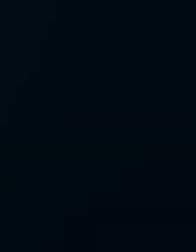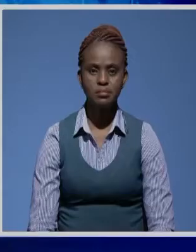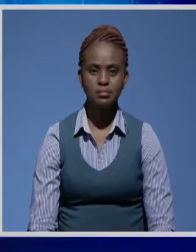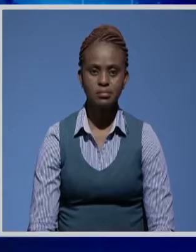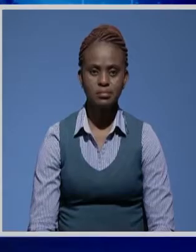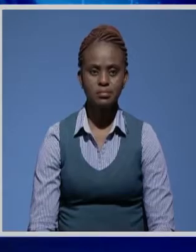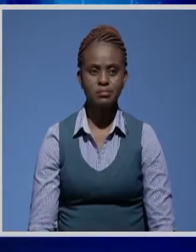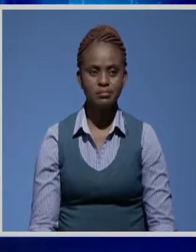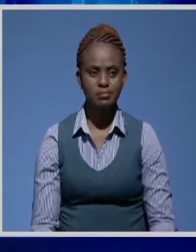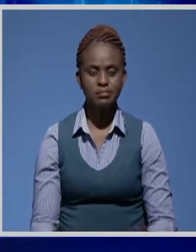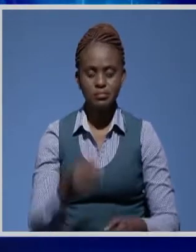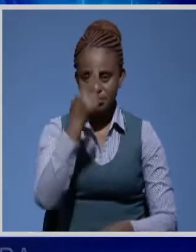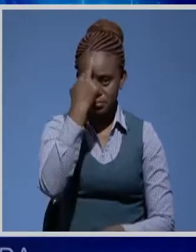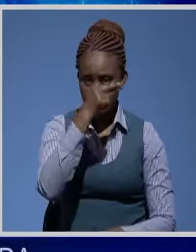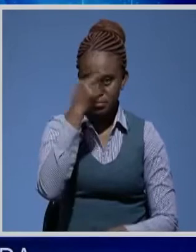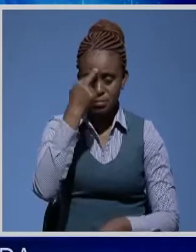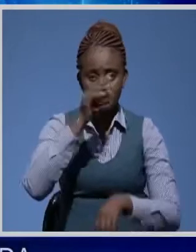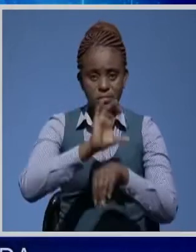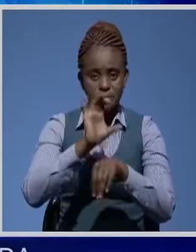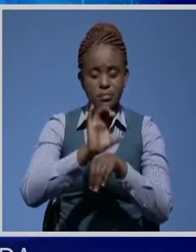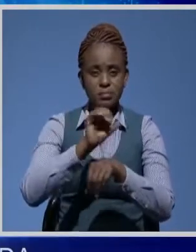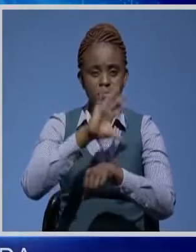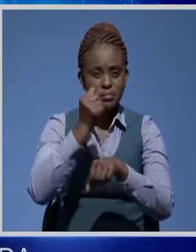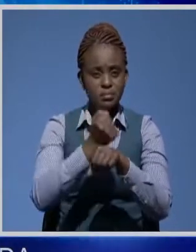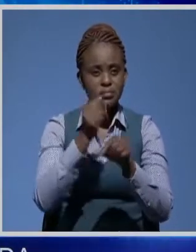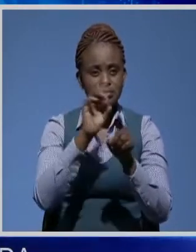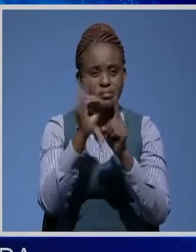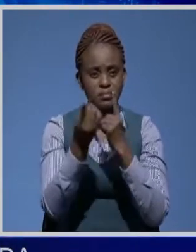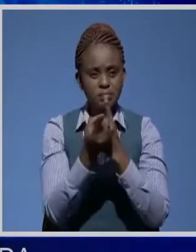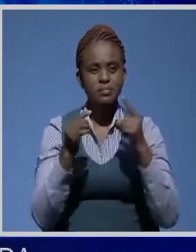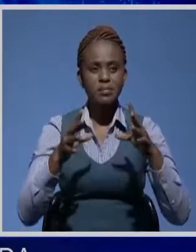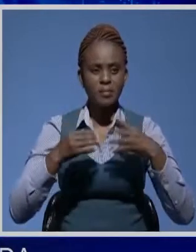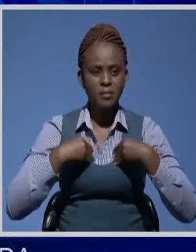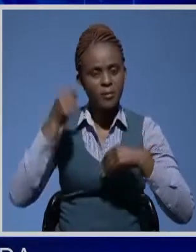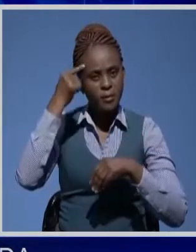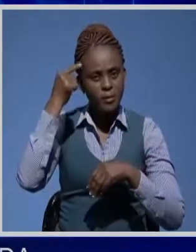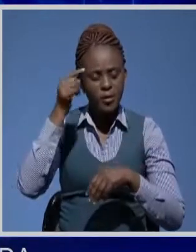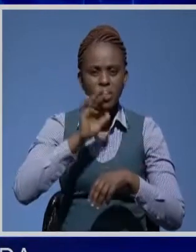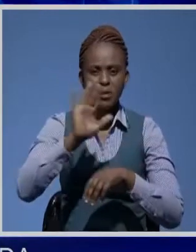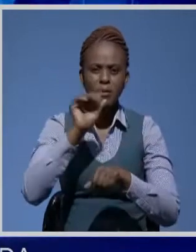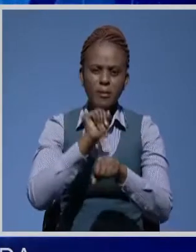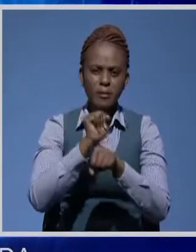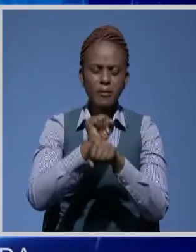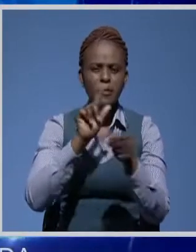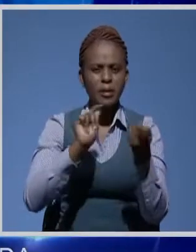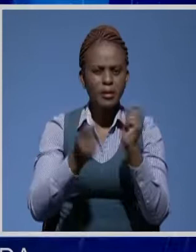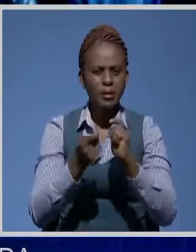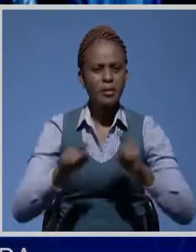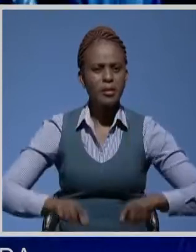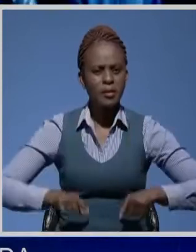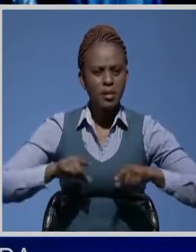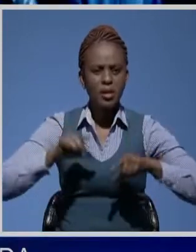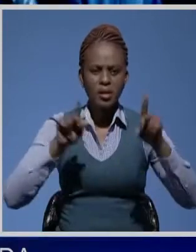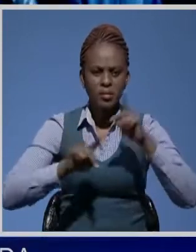The Catholic Church in Chongwe District has acknowledged government's efforts in transforming the lives of the people